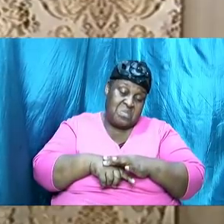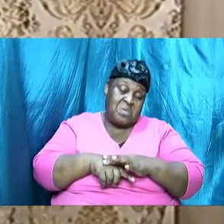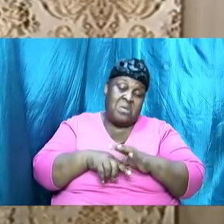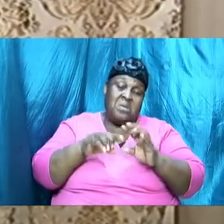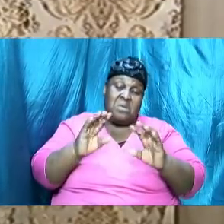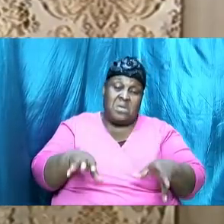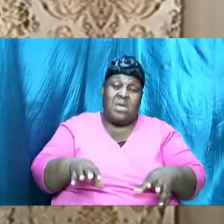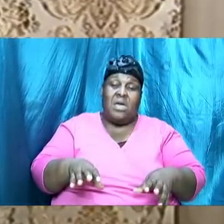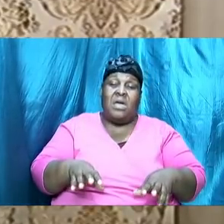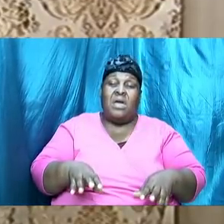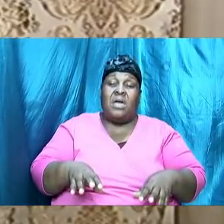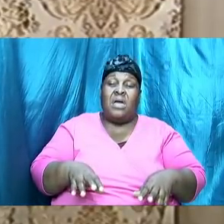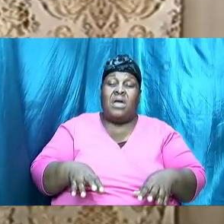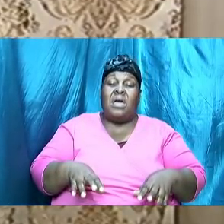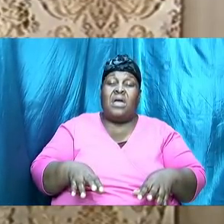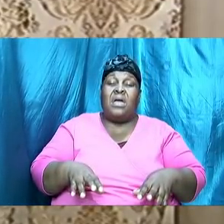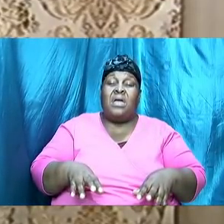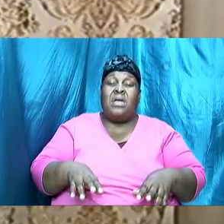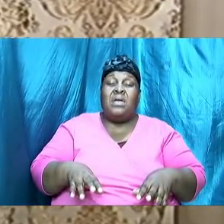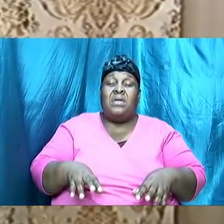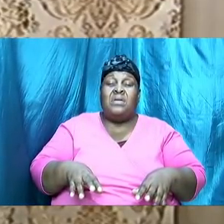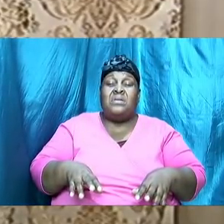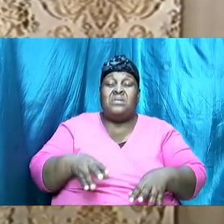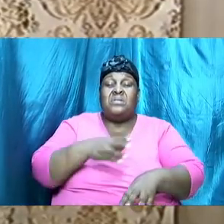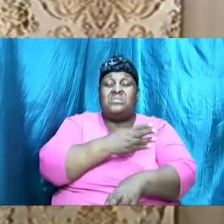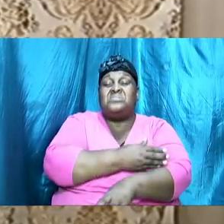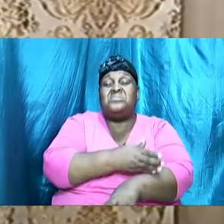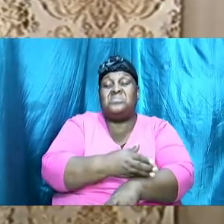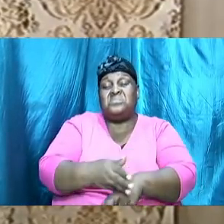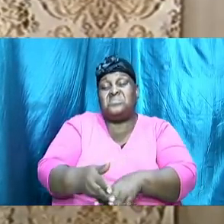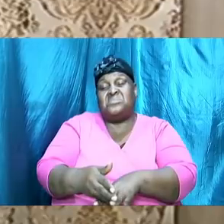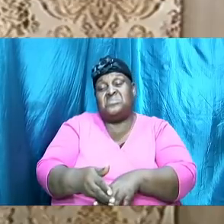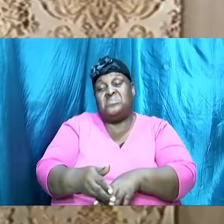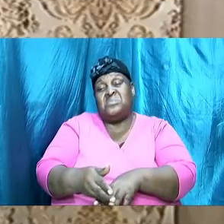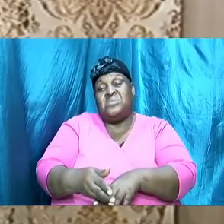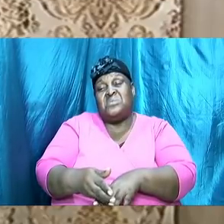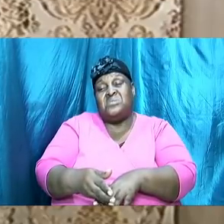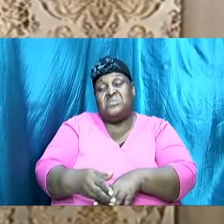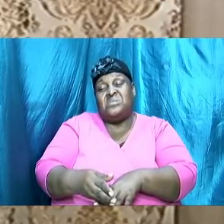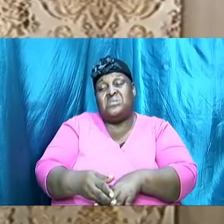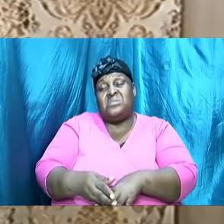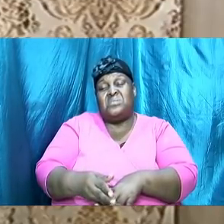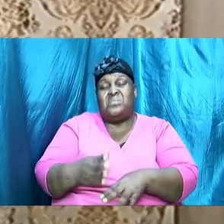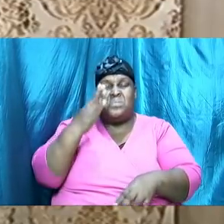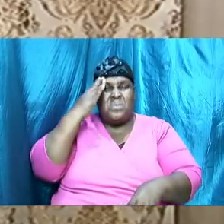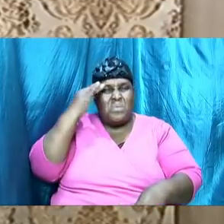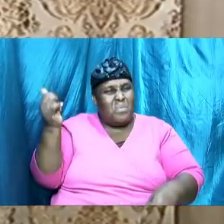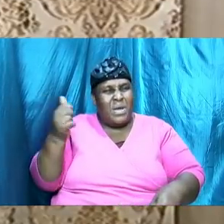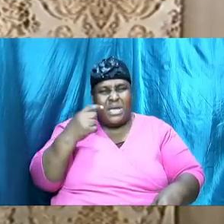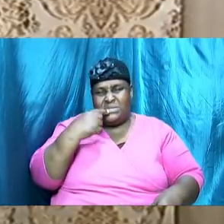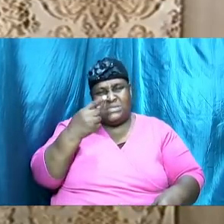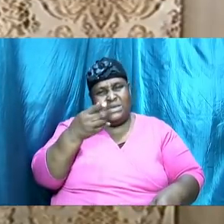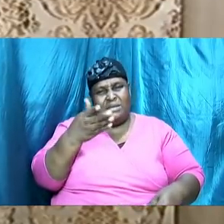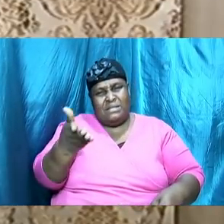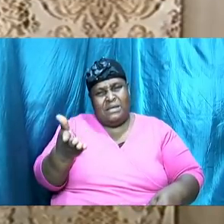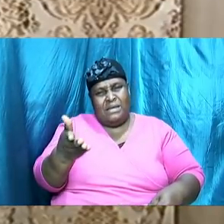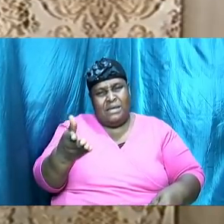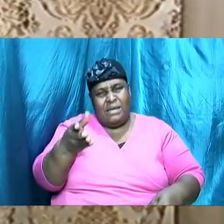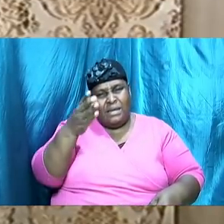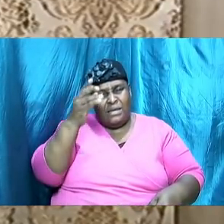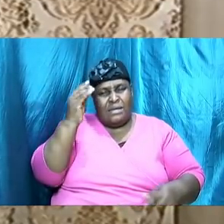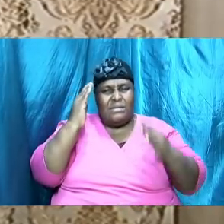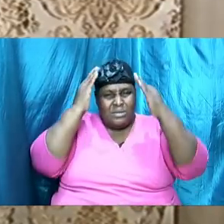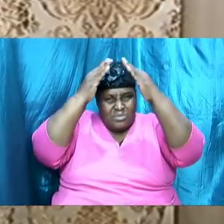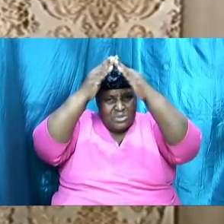degenerate why do you say that brother daily the bible tells us that from